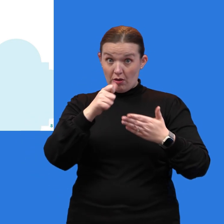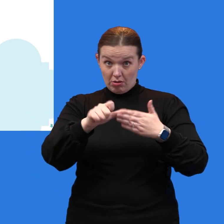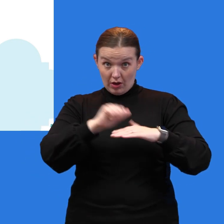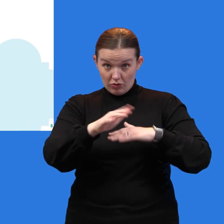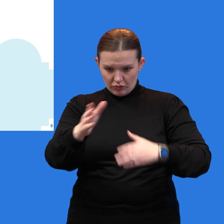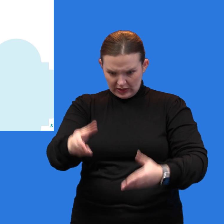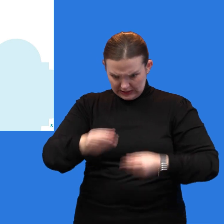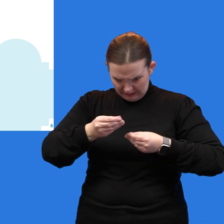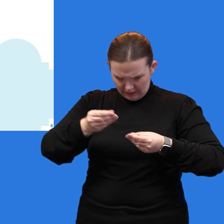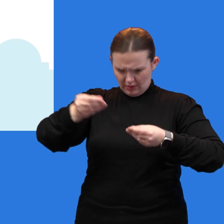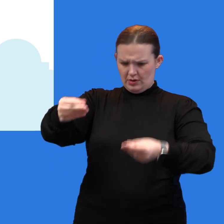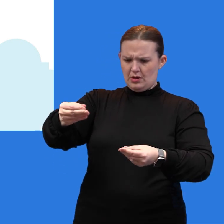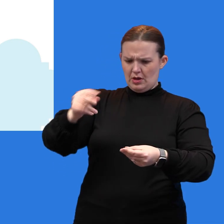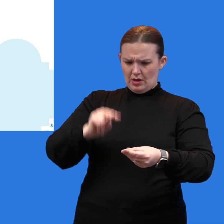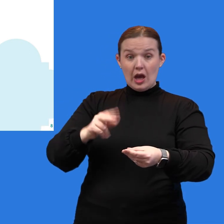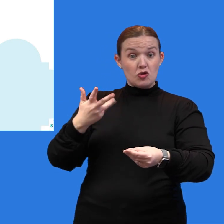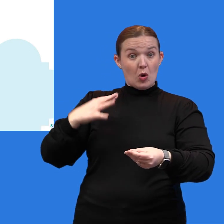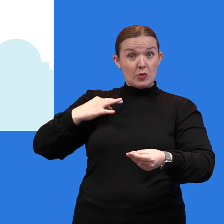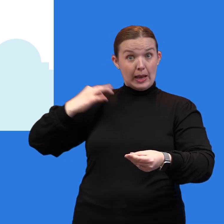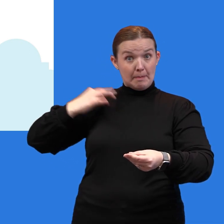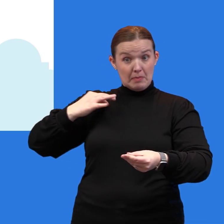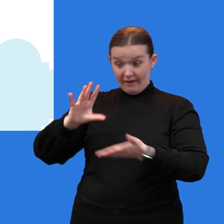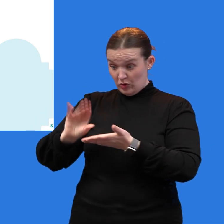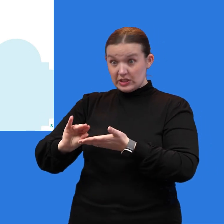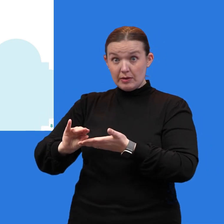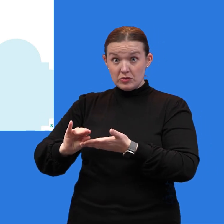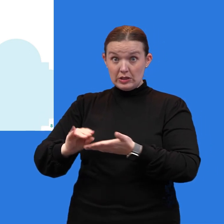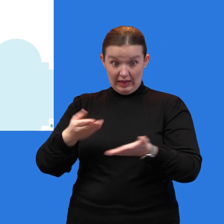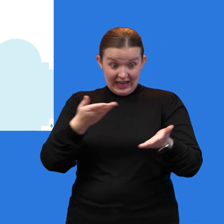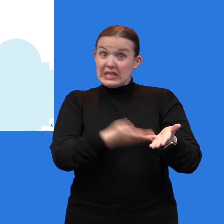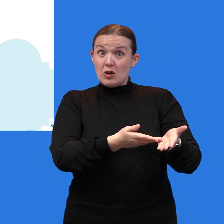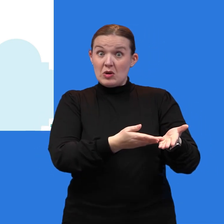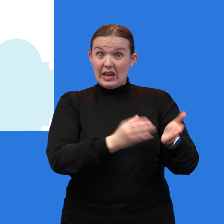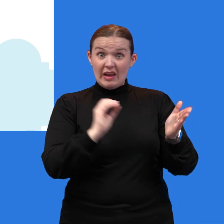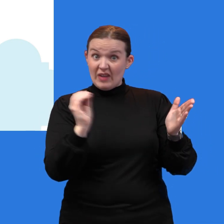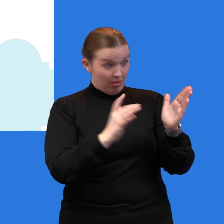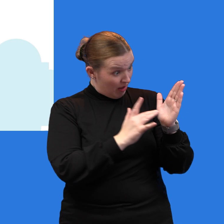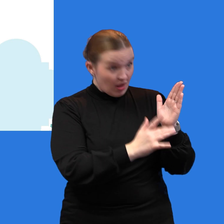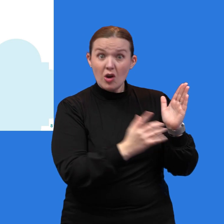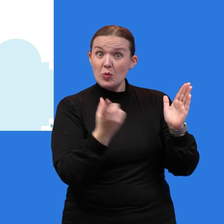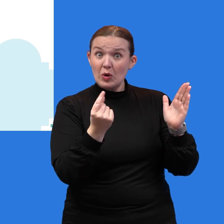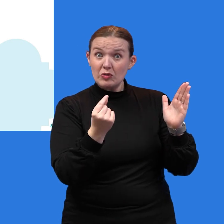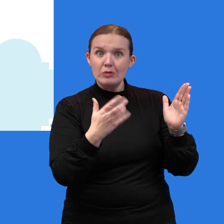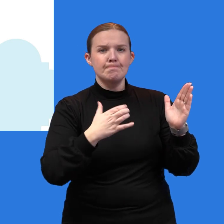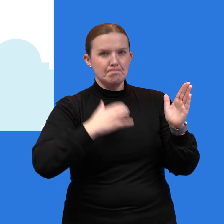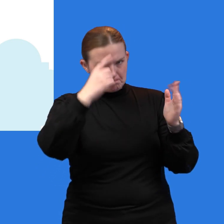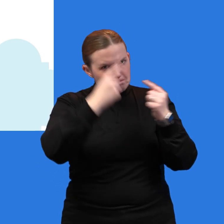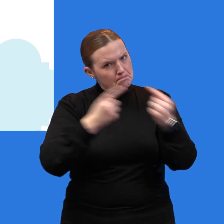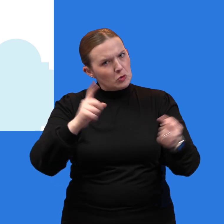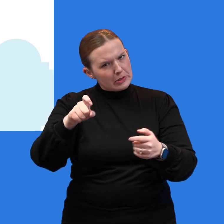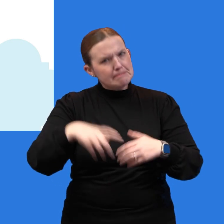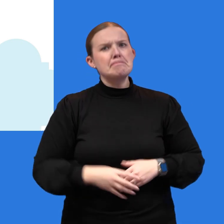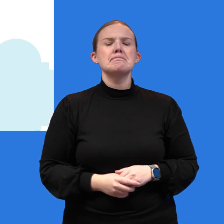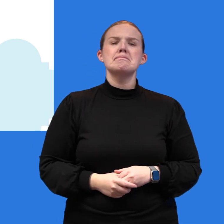notice, make sure, if you've applied for an exemption, that it appears on your statement. If not, that may be an area that you need to